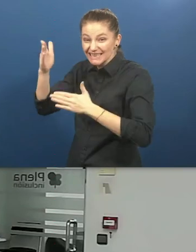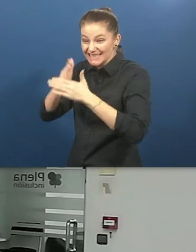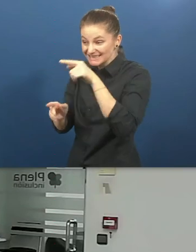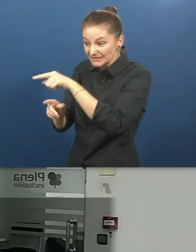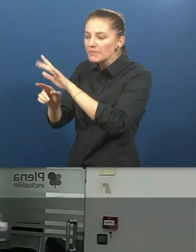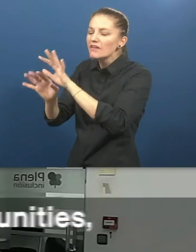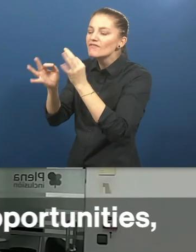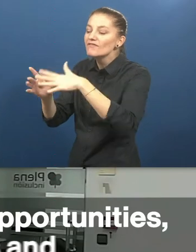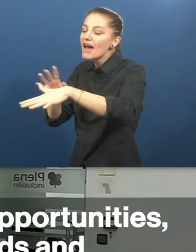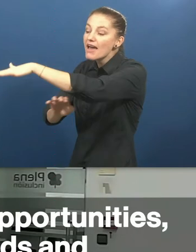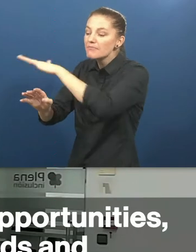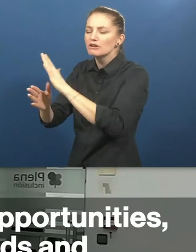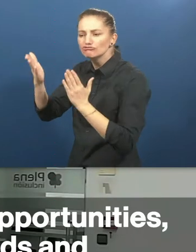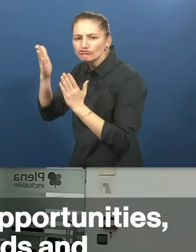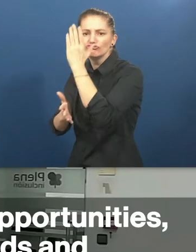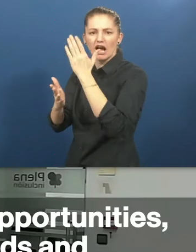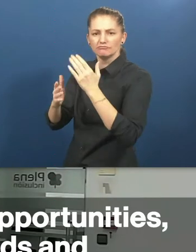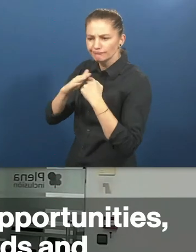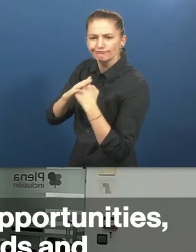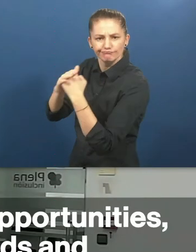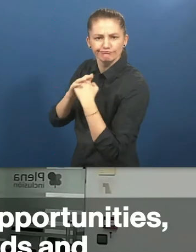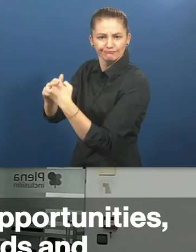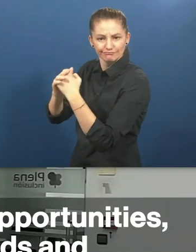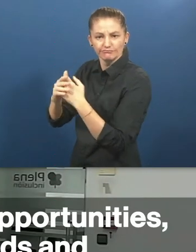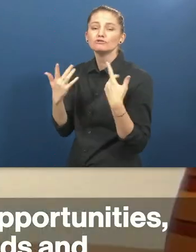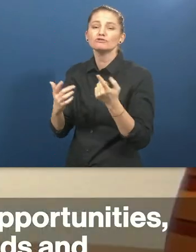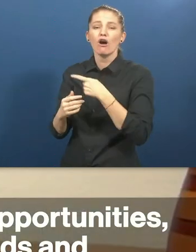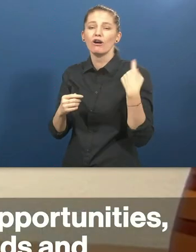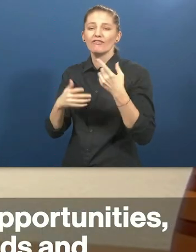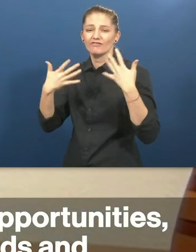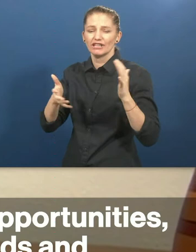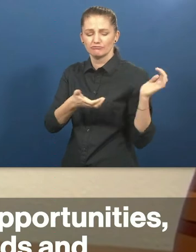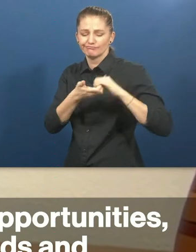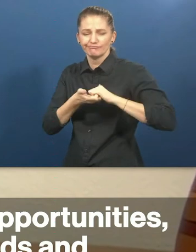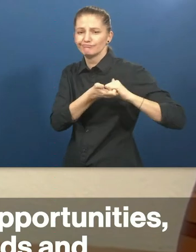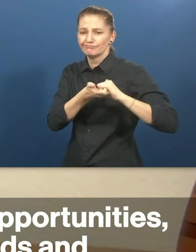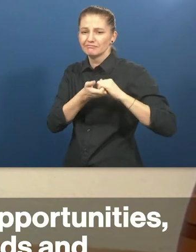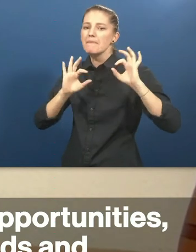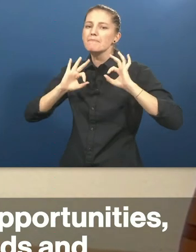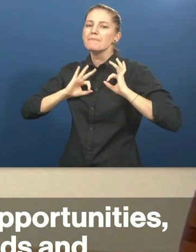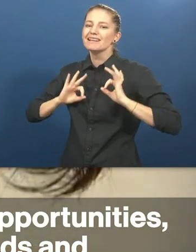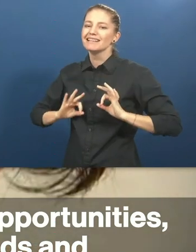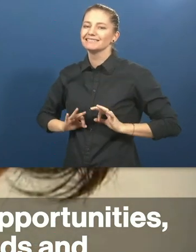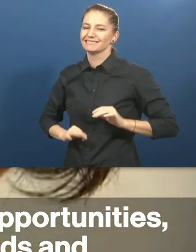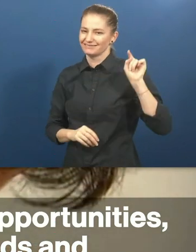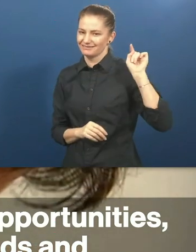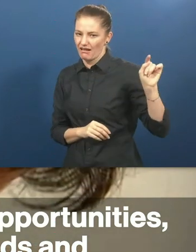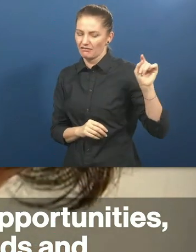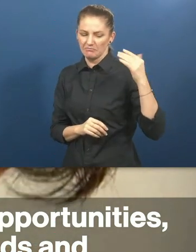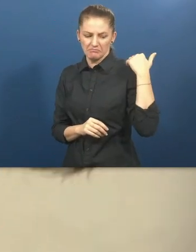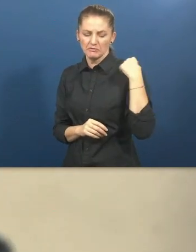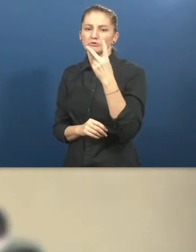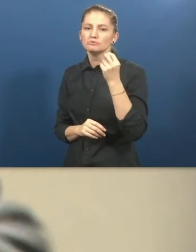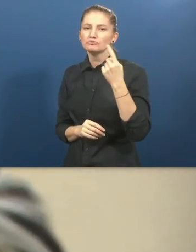2012 with the Ministry of Public Function in the elaboration of specific public invocations for people with